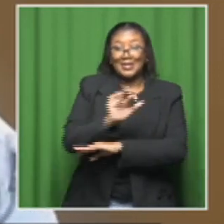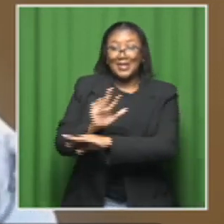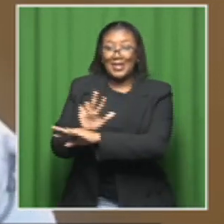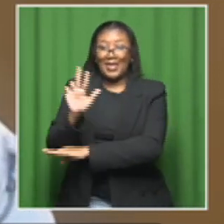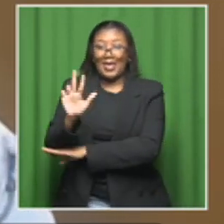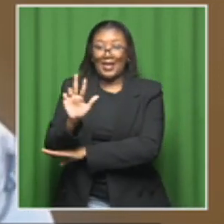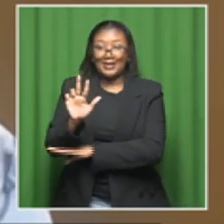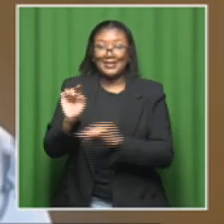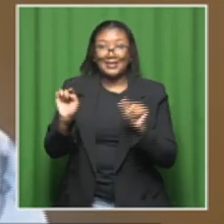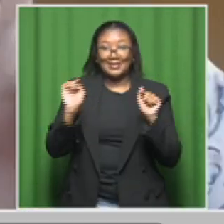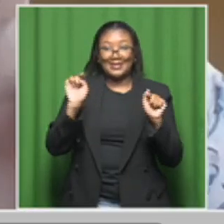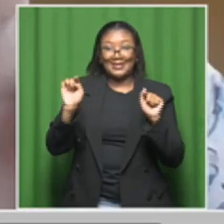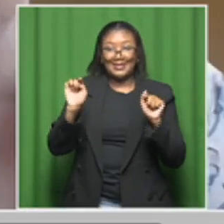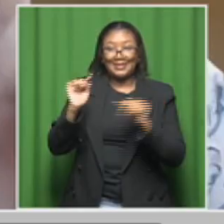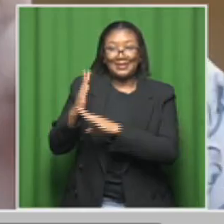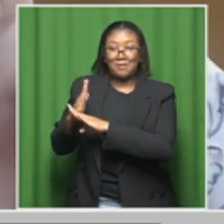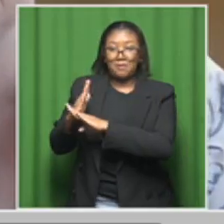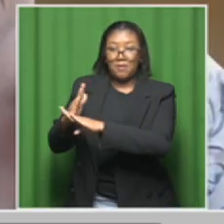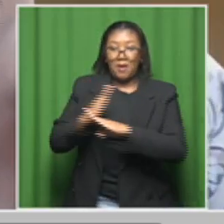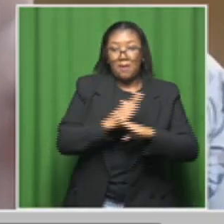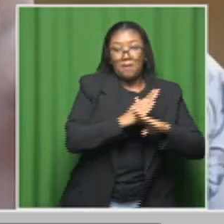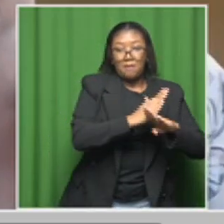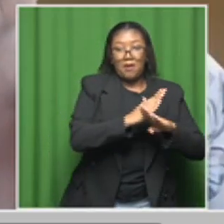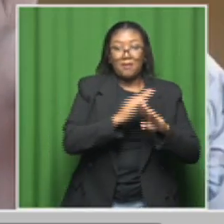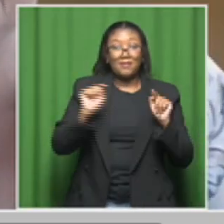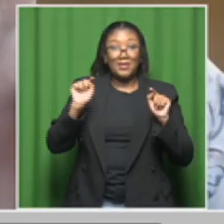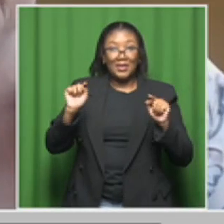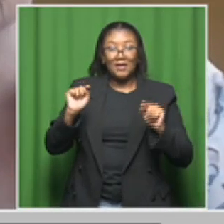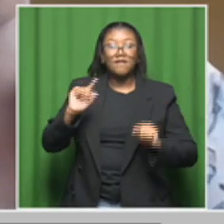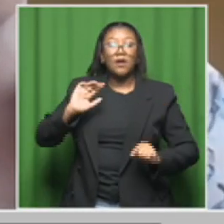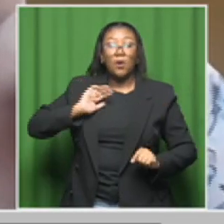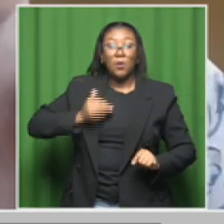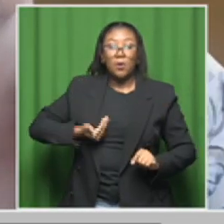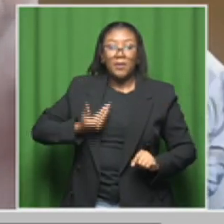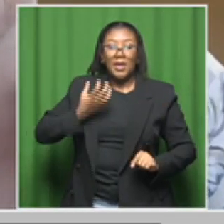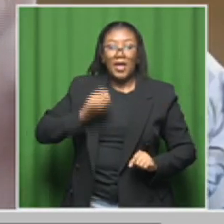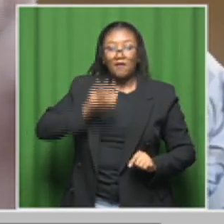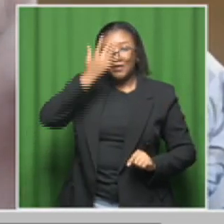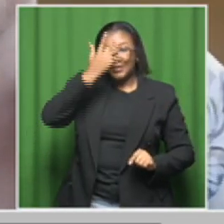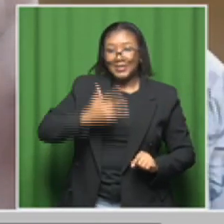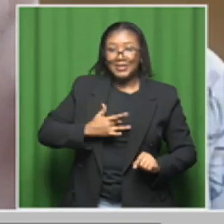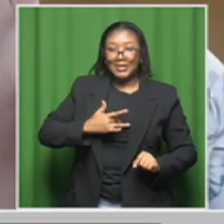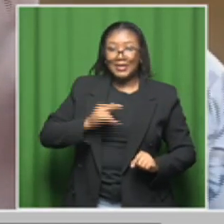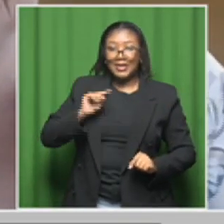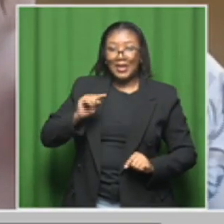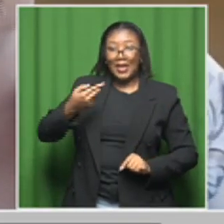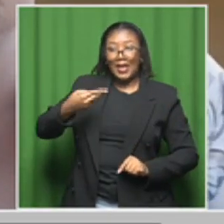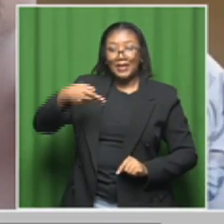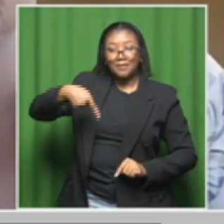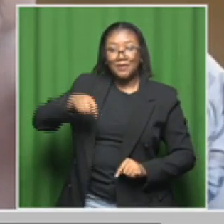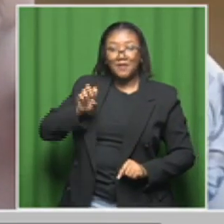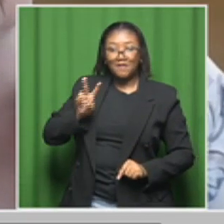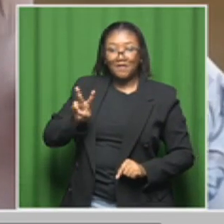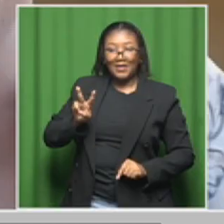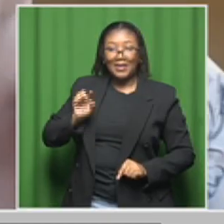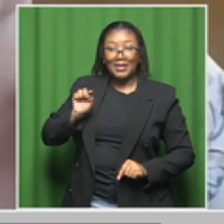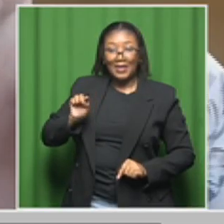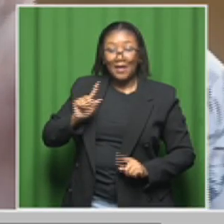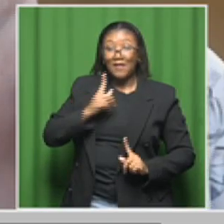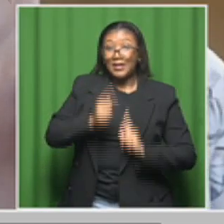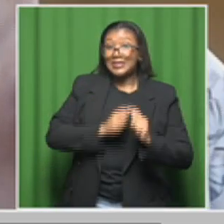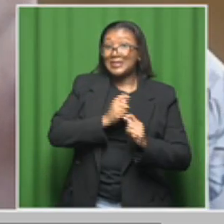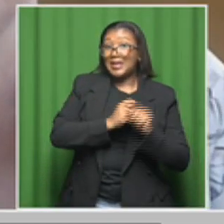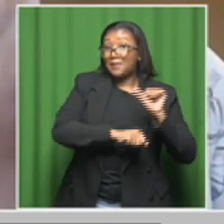we know that women who have a chronic infection with HPV and particularly with those two types